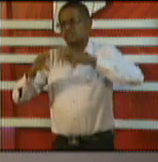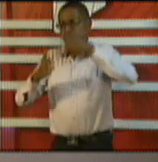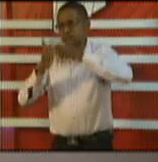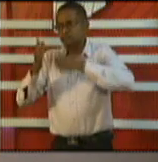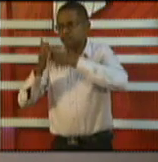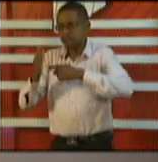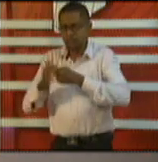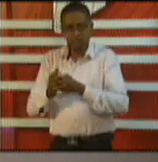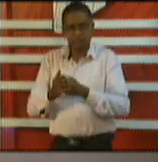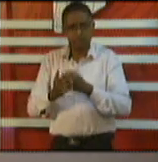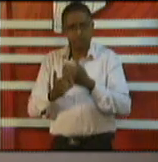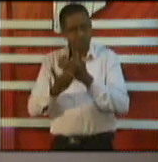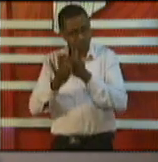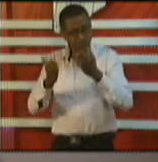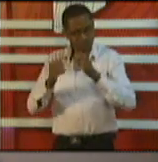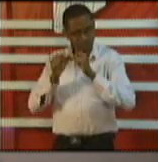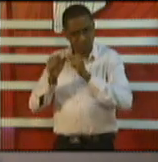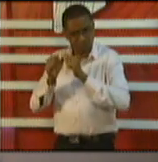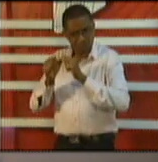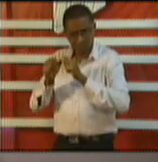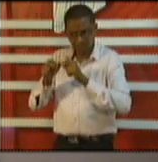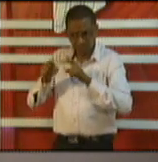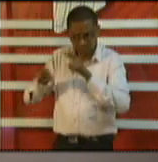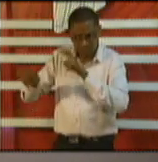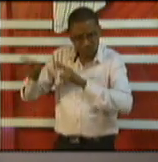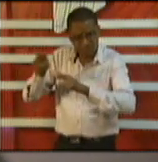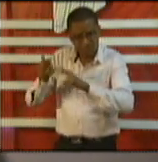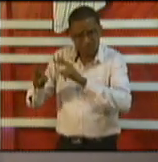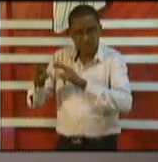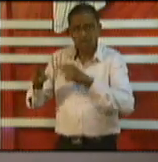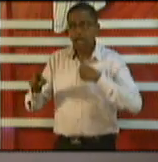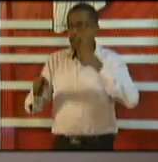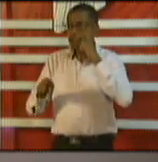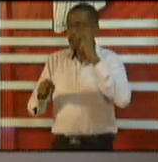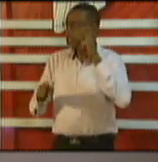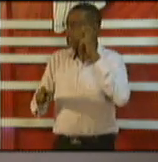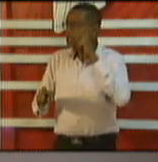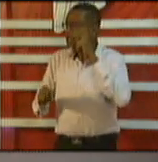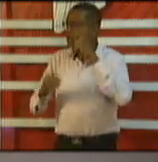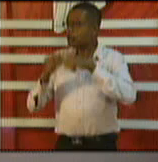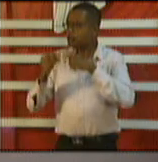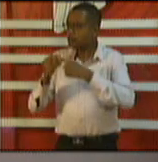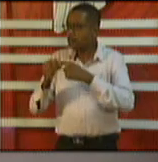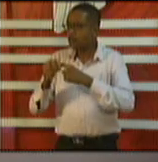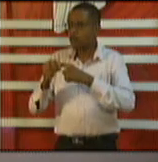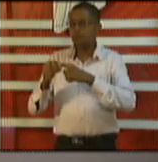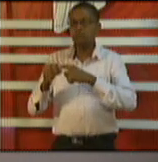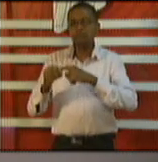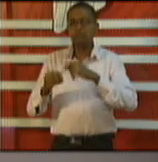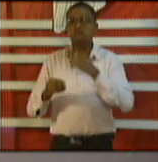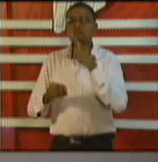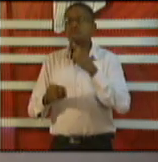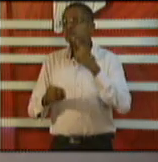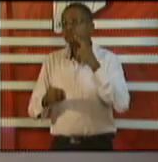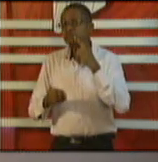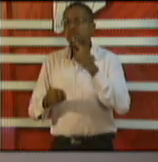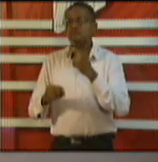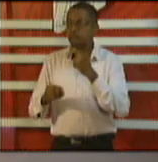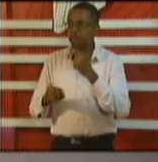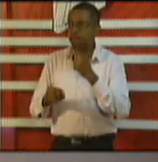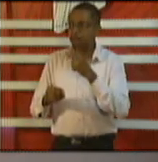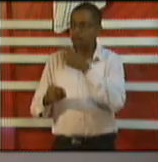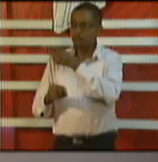on from a particular restaurant which gave a 2.5 percent surcharge for PPE and health protocol costs